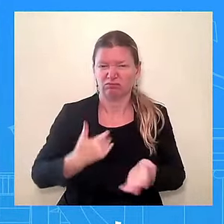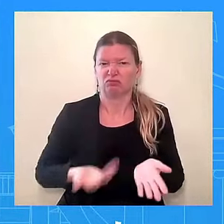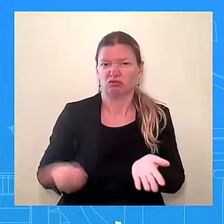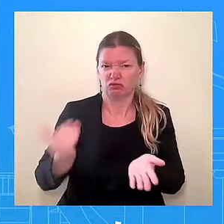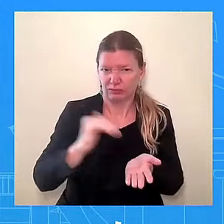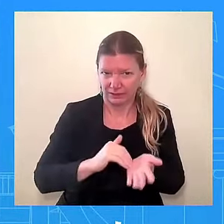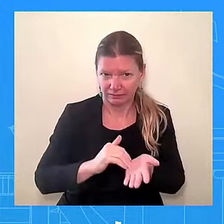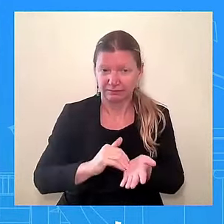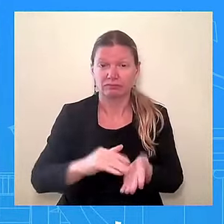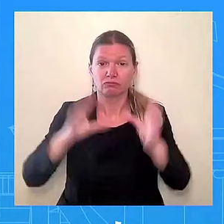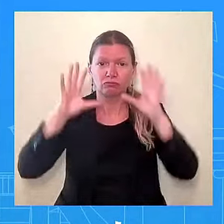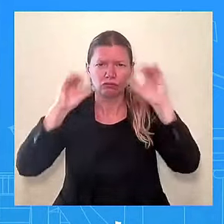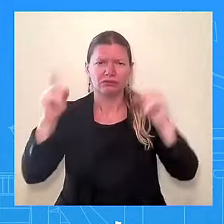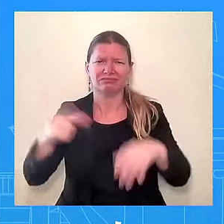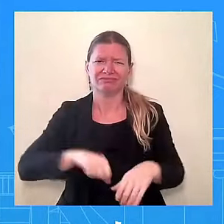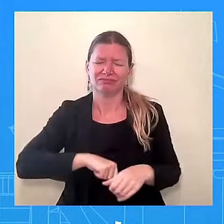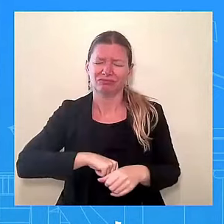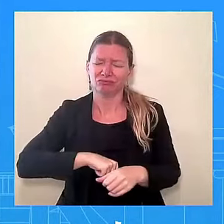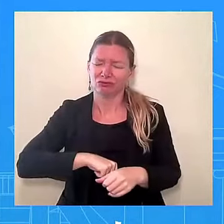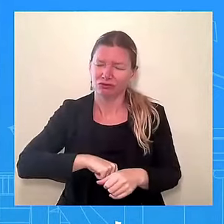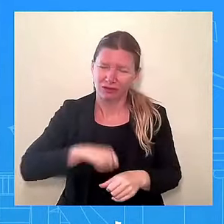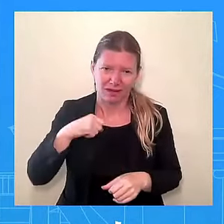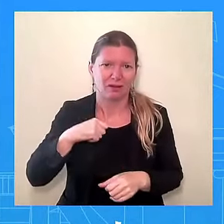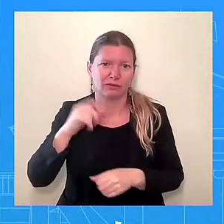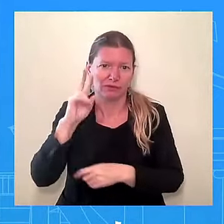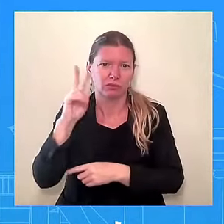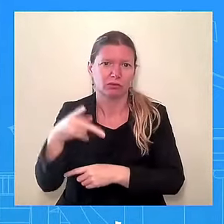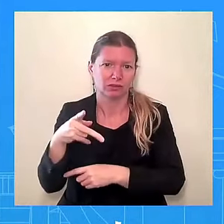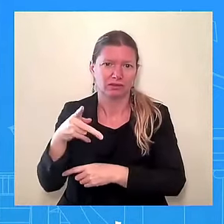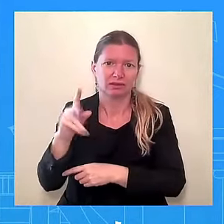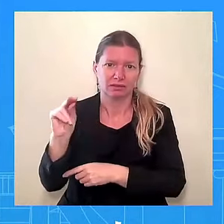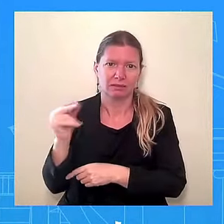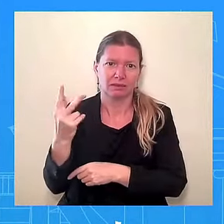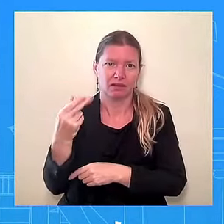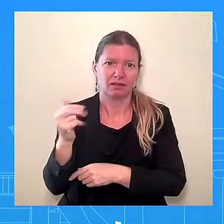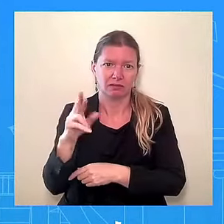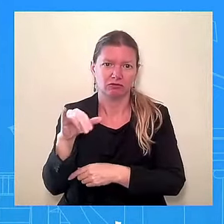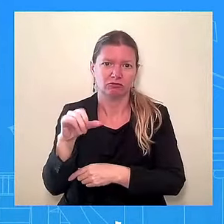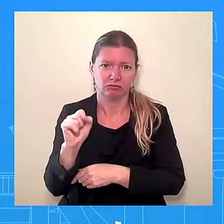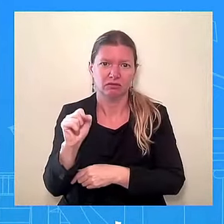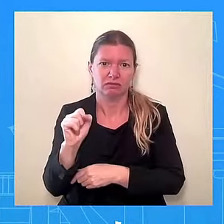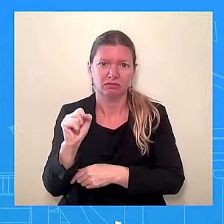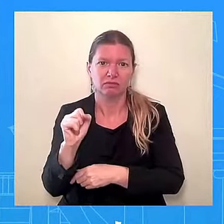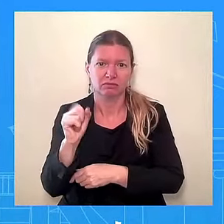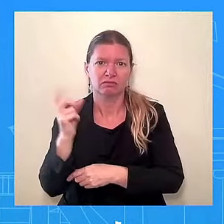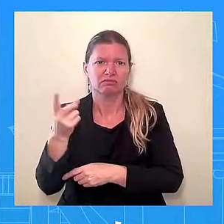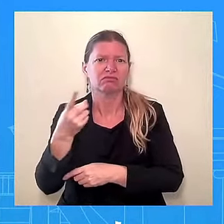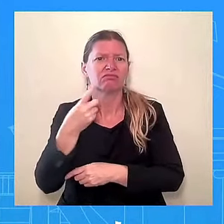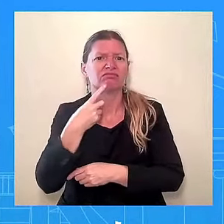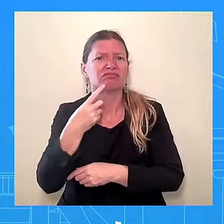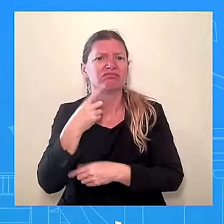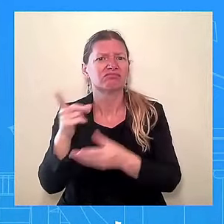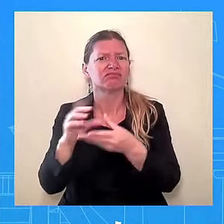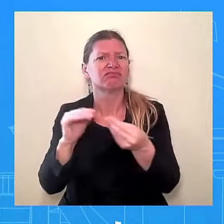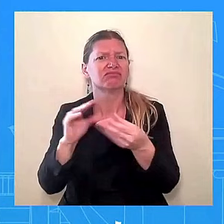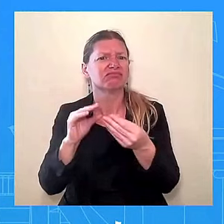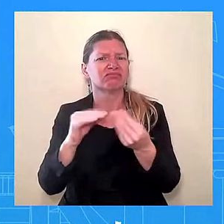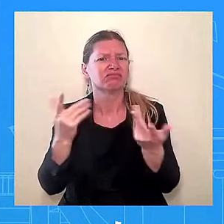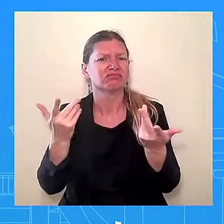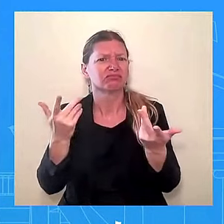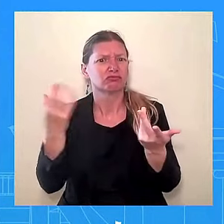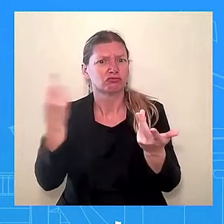Vice President Kamala Harris, and he has said, he has said that the reason why he chose her, the reason why he picked her to be his Vice President